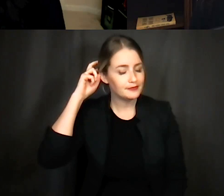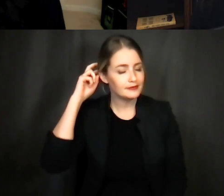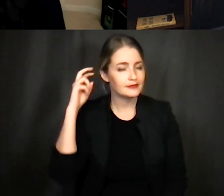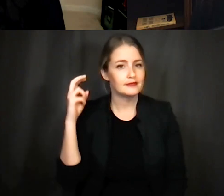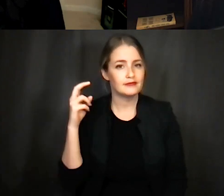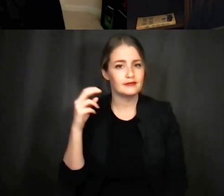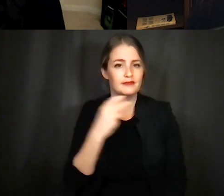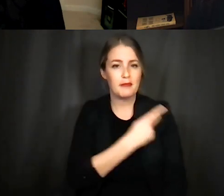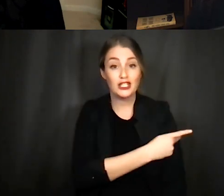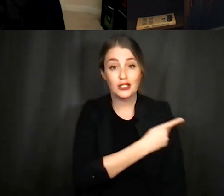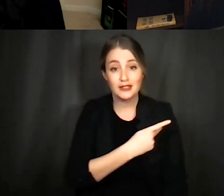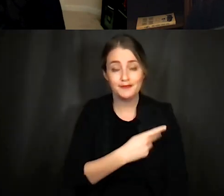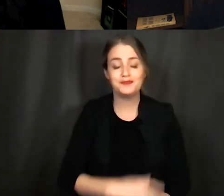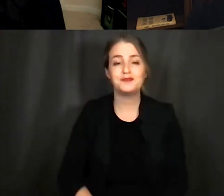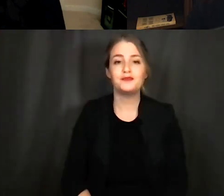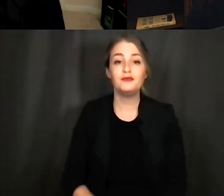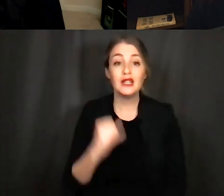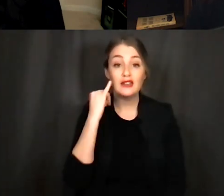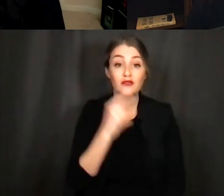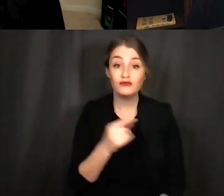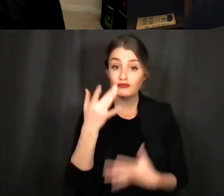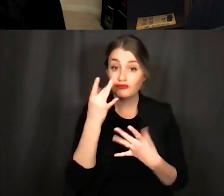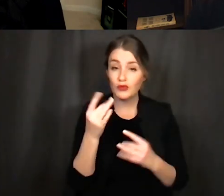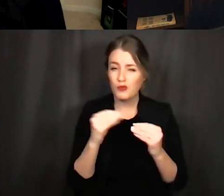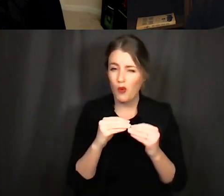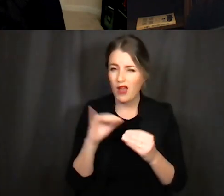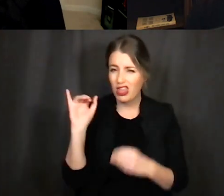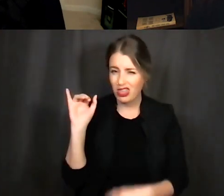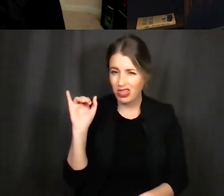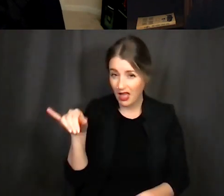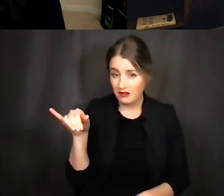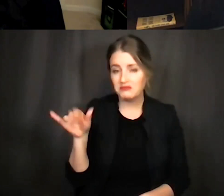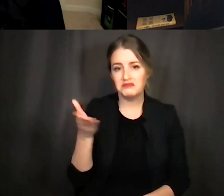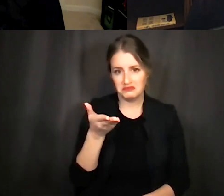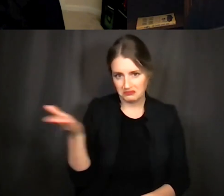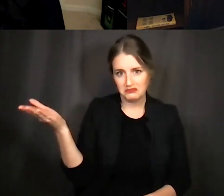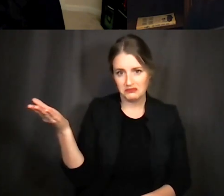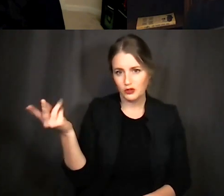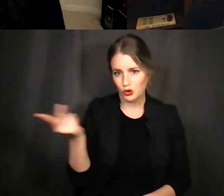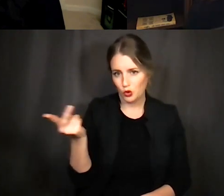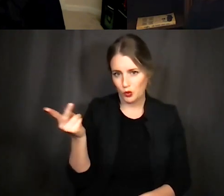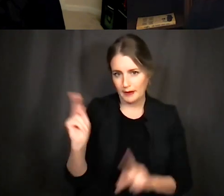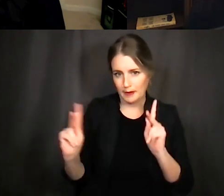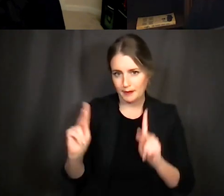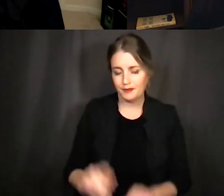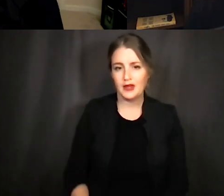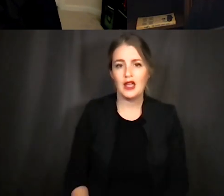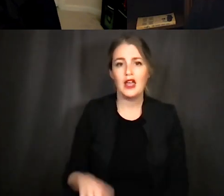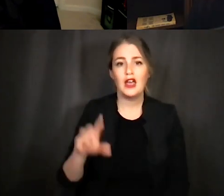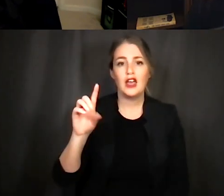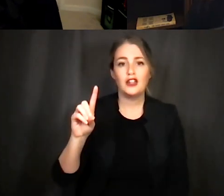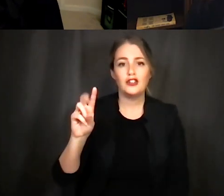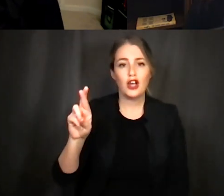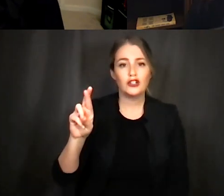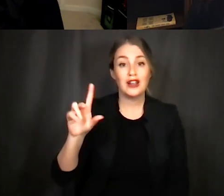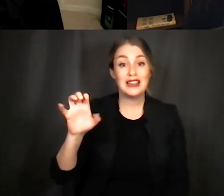patients and so if you're interested in more of that I highly recommend looking into those two people um Dr Lim actually has